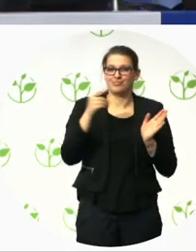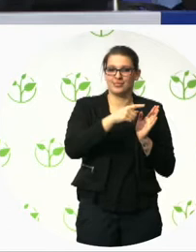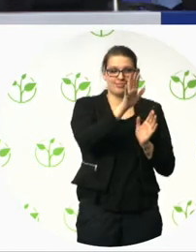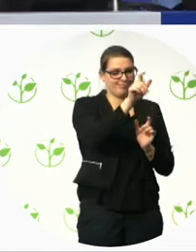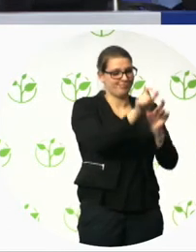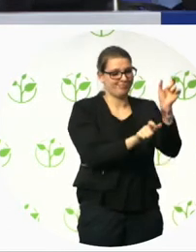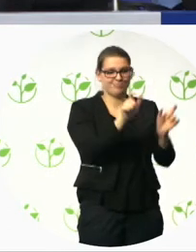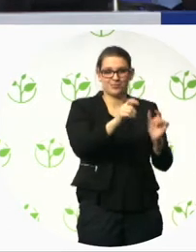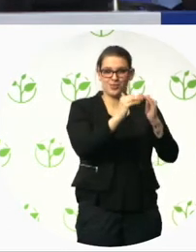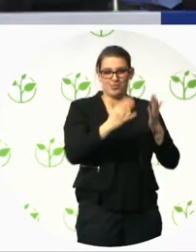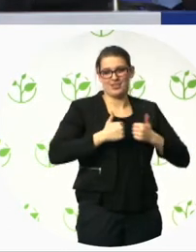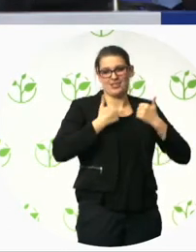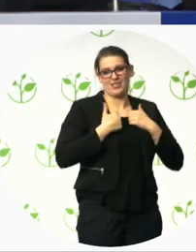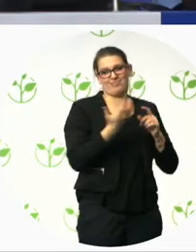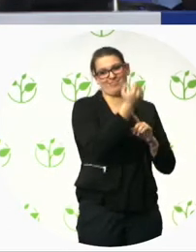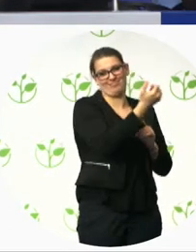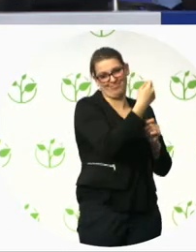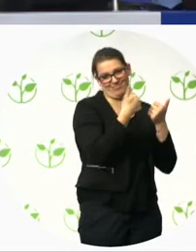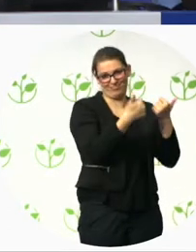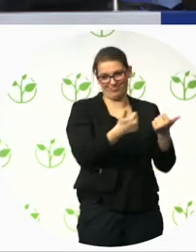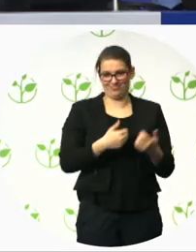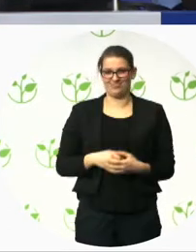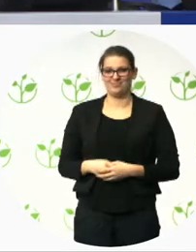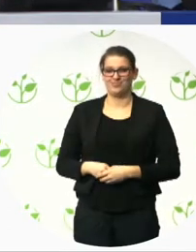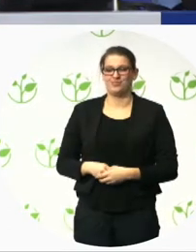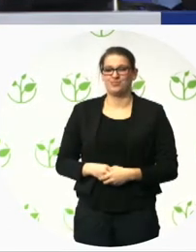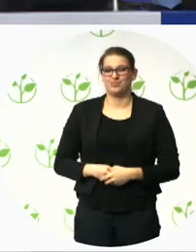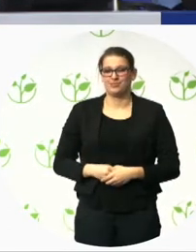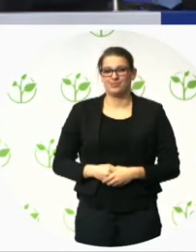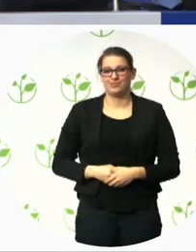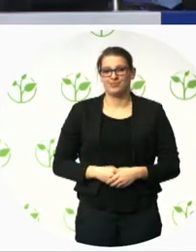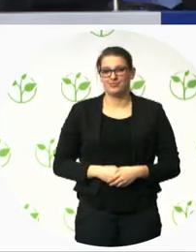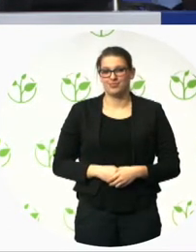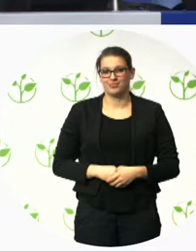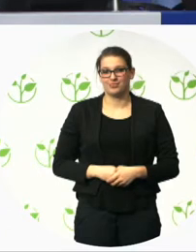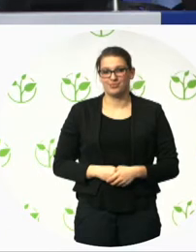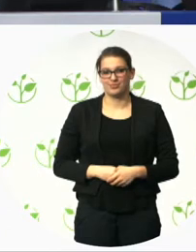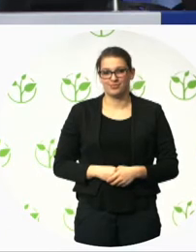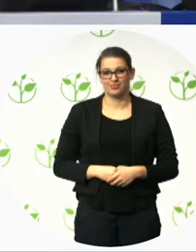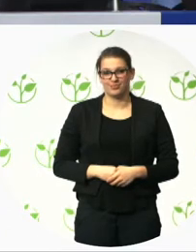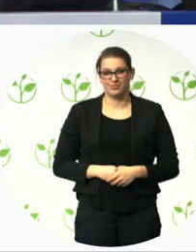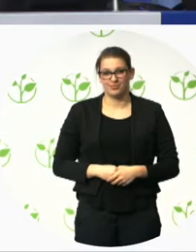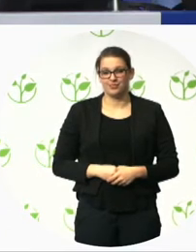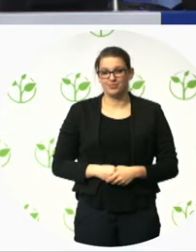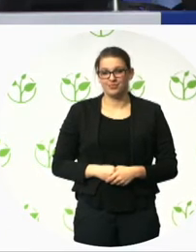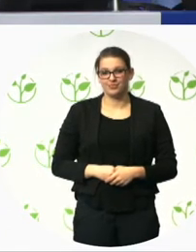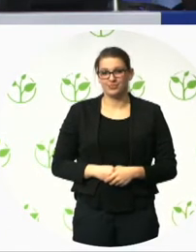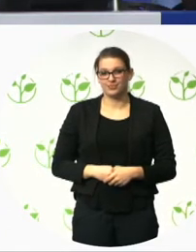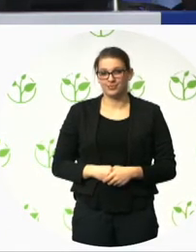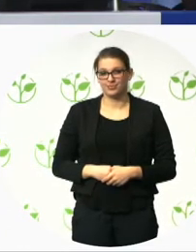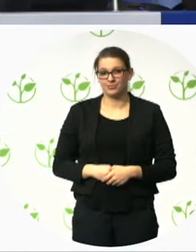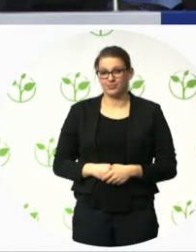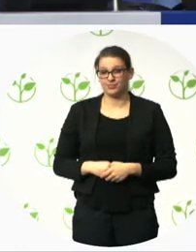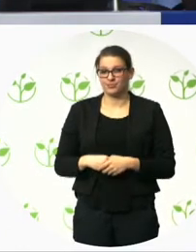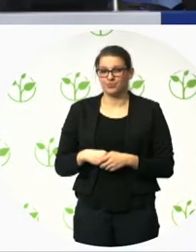And, before I can tell you more about, um, a neighborhood for everyone, that initiative, I have to tell you something about the